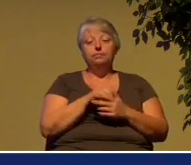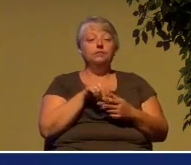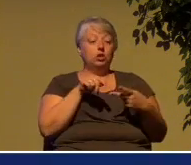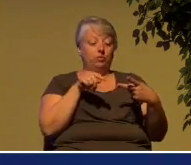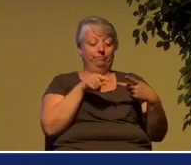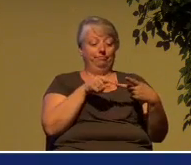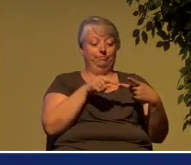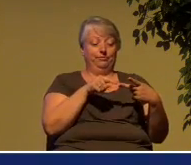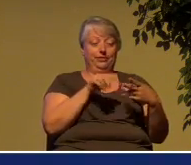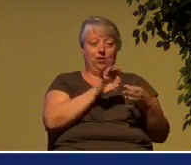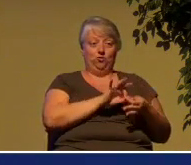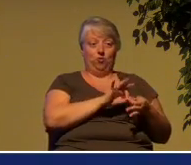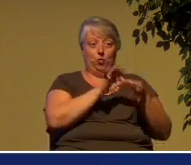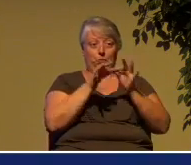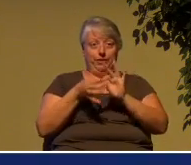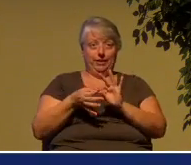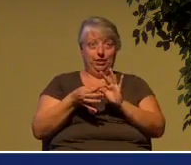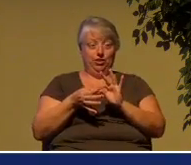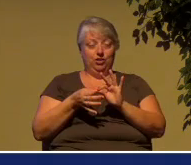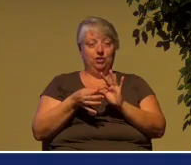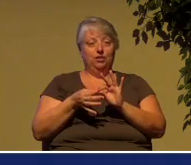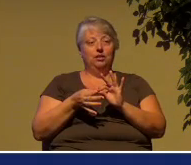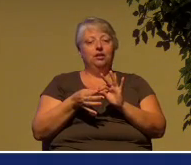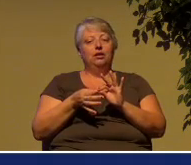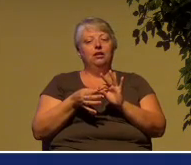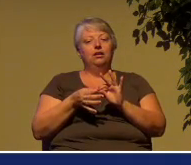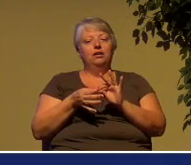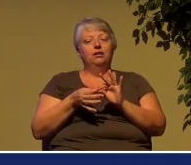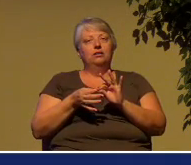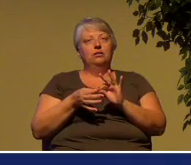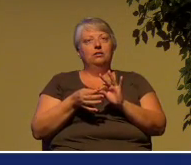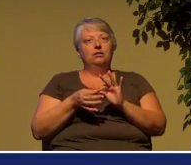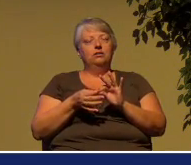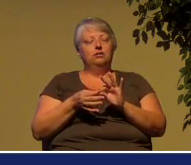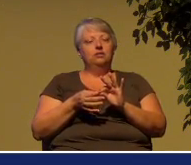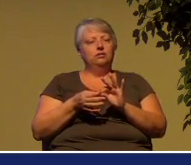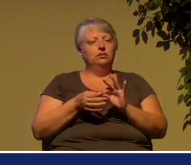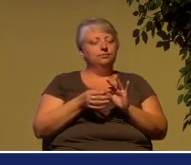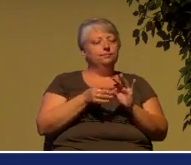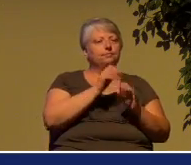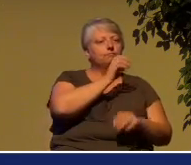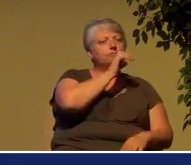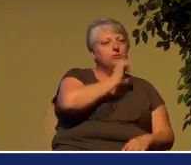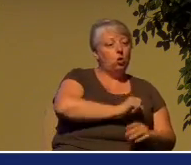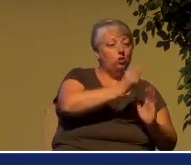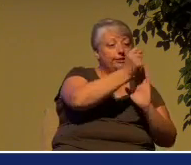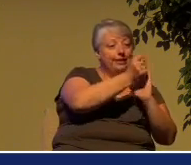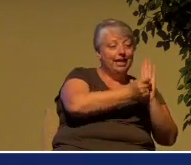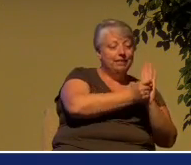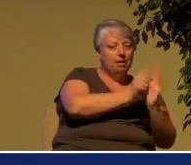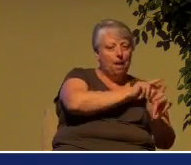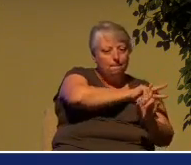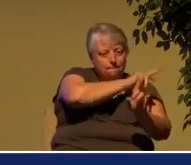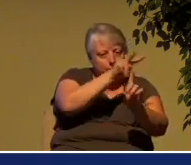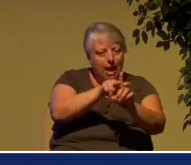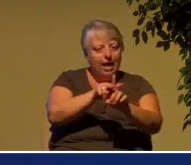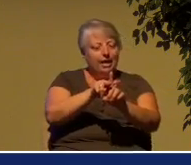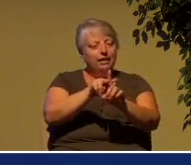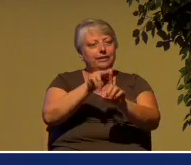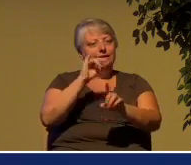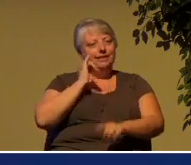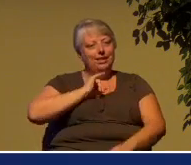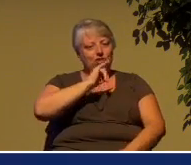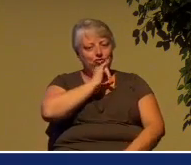says that all the promises that you read about in the Old Testament as applying to Israel will